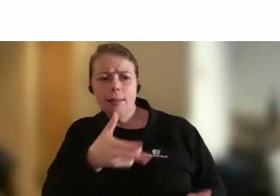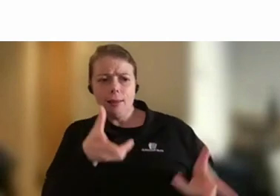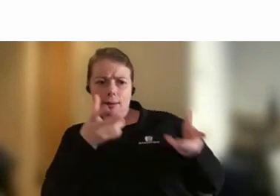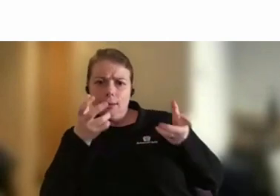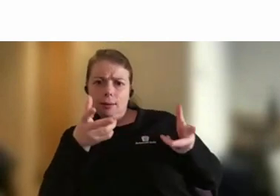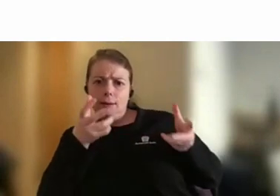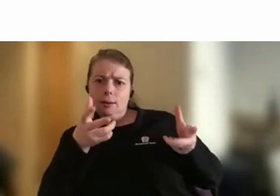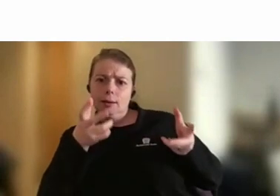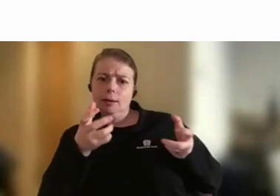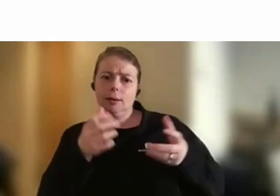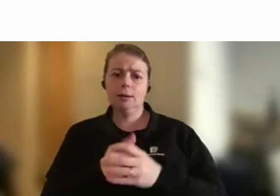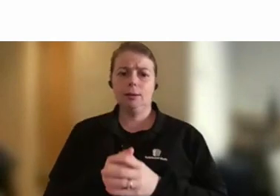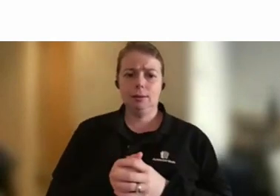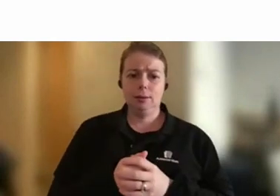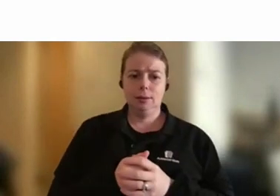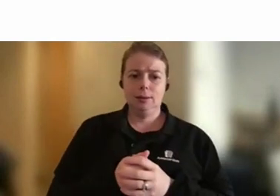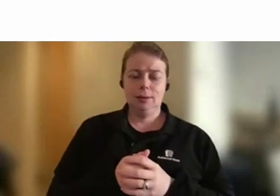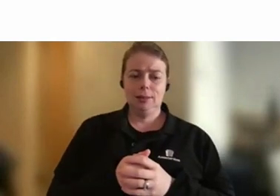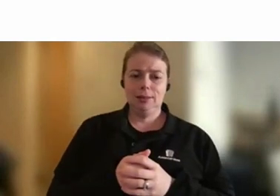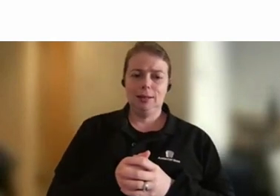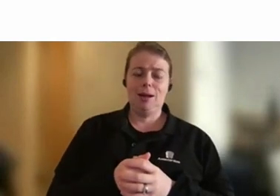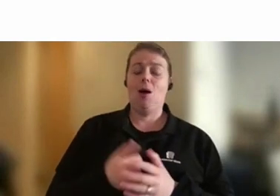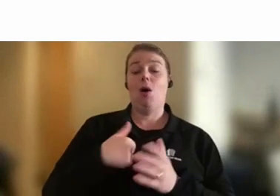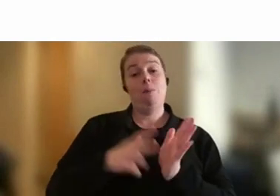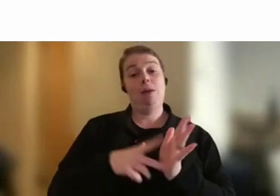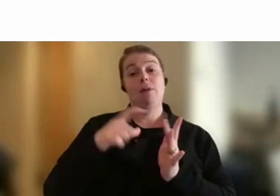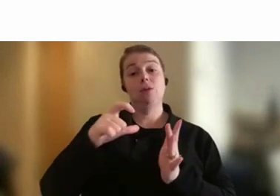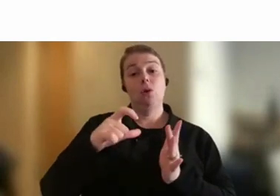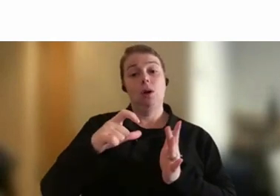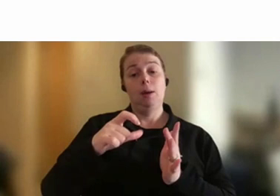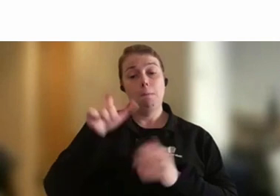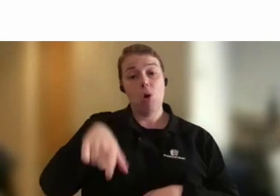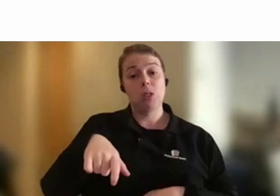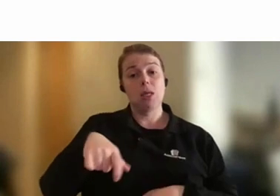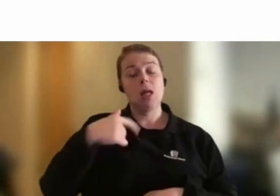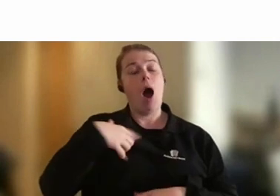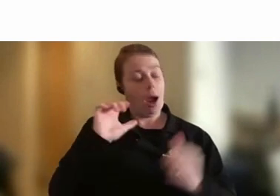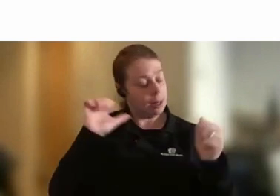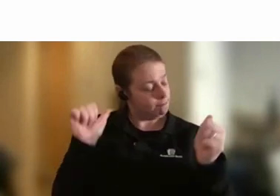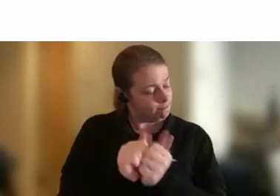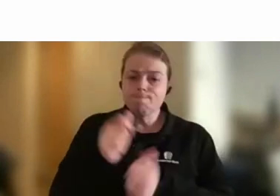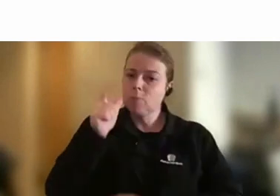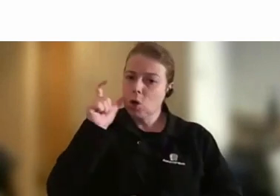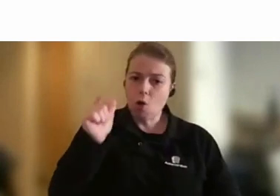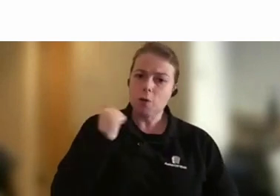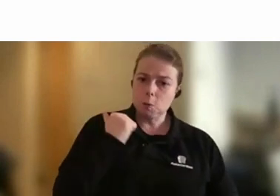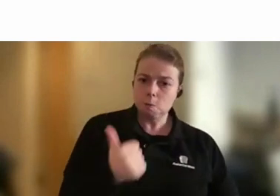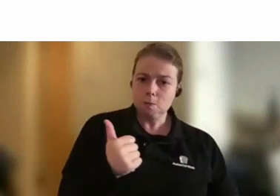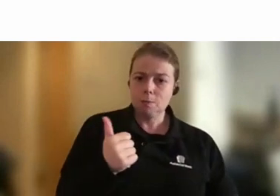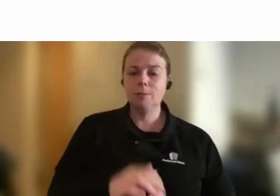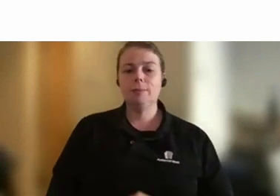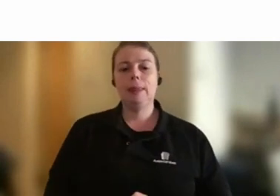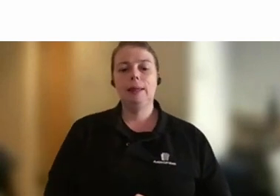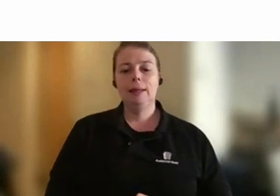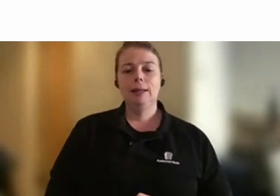As a Victorian, I wholeheartedly support their coffee. But just to add to Nat and Helen, I think some of the